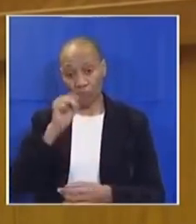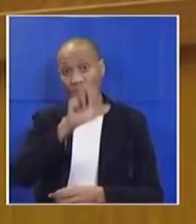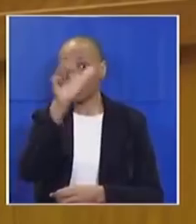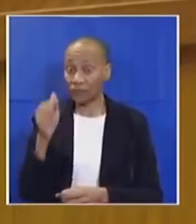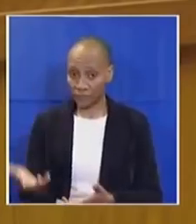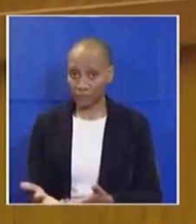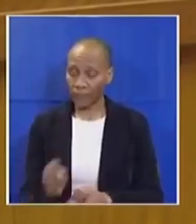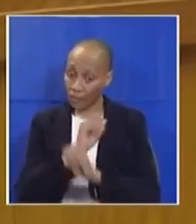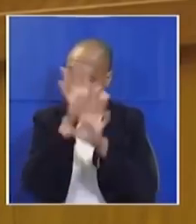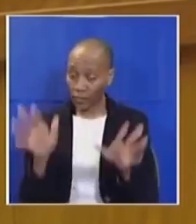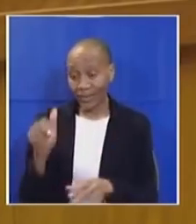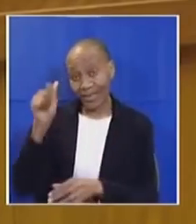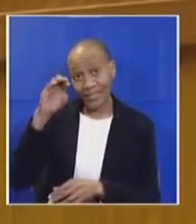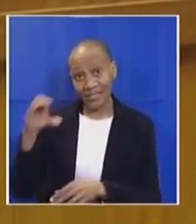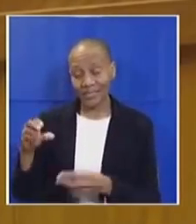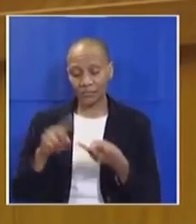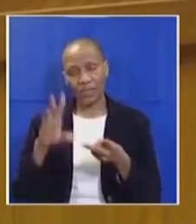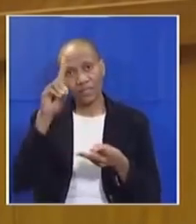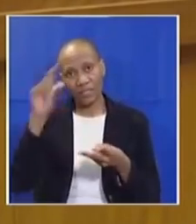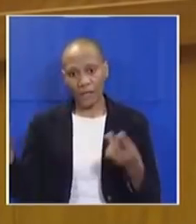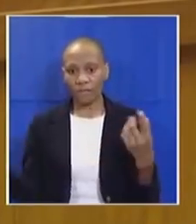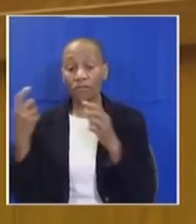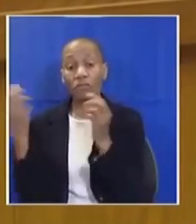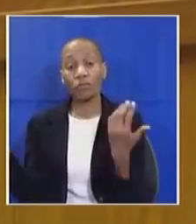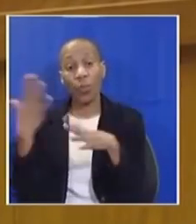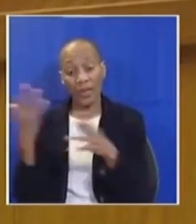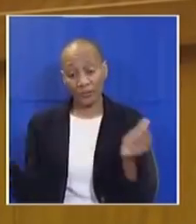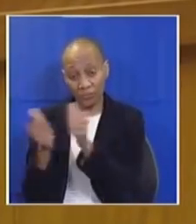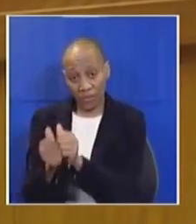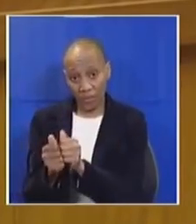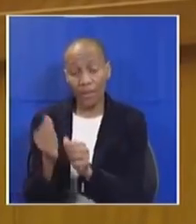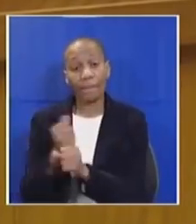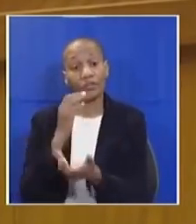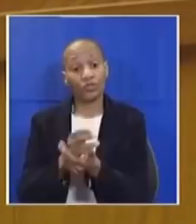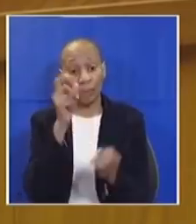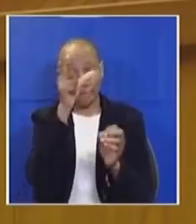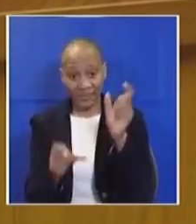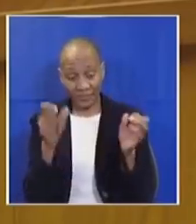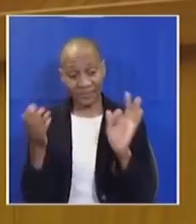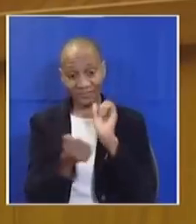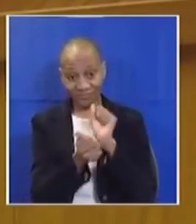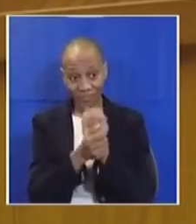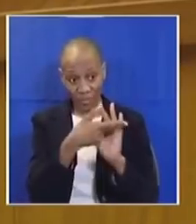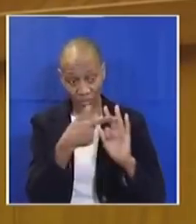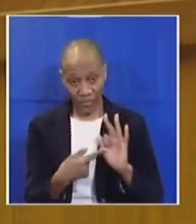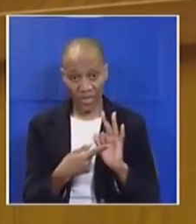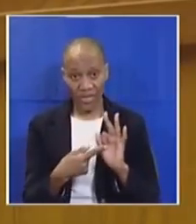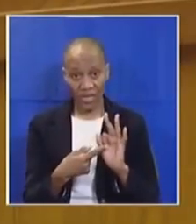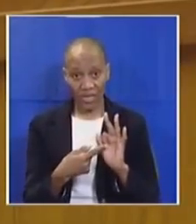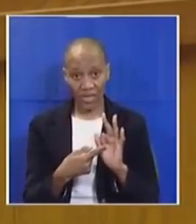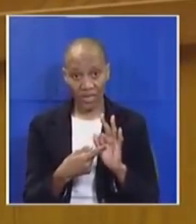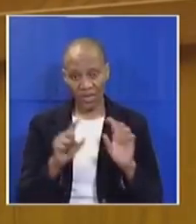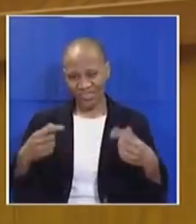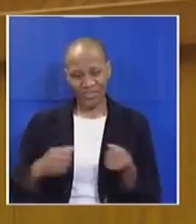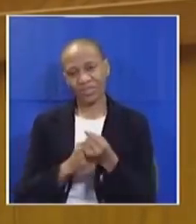It is clear that the ANC and the DA are colluding in destroying the future of Fismas IV activists. We cannot corrupt a language of free